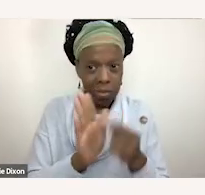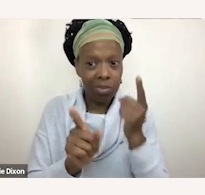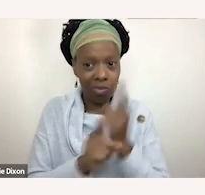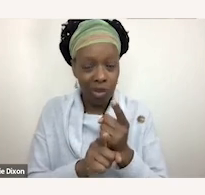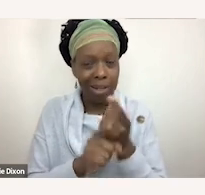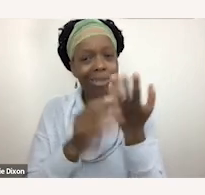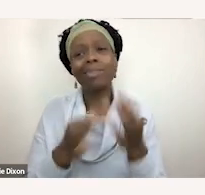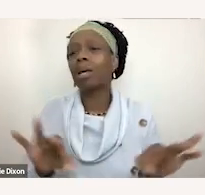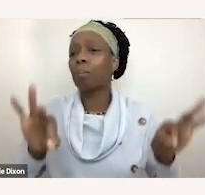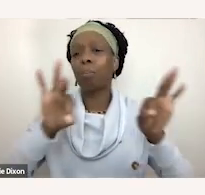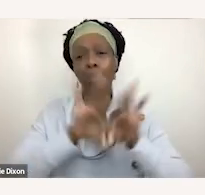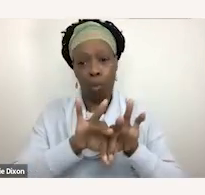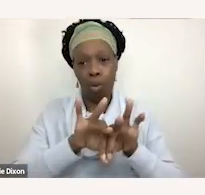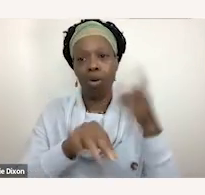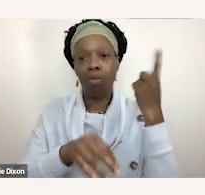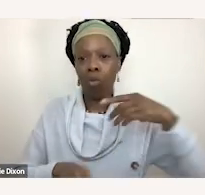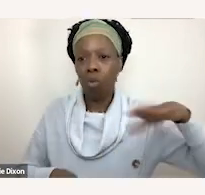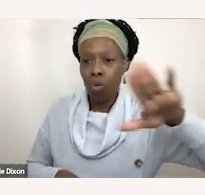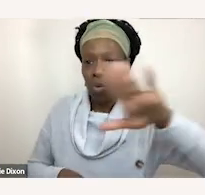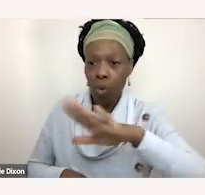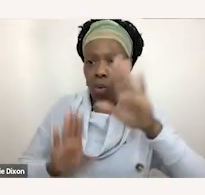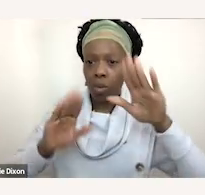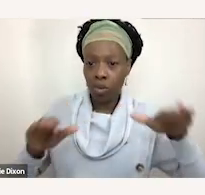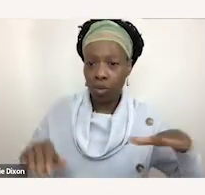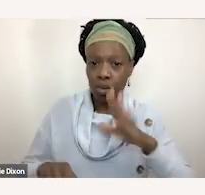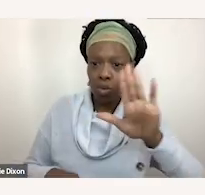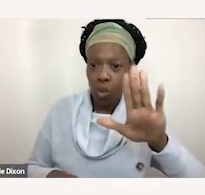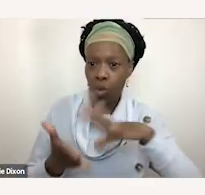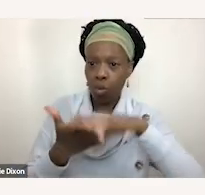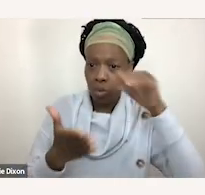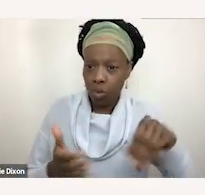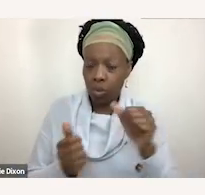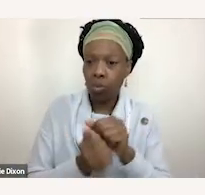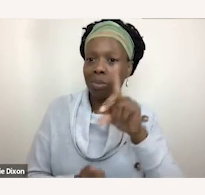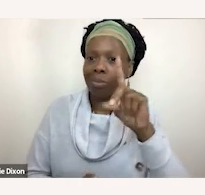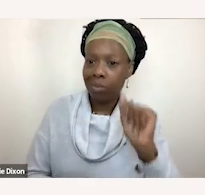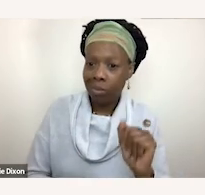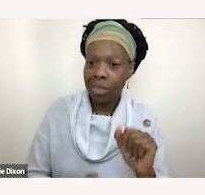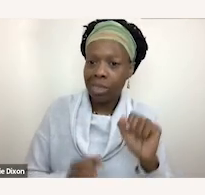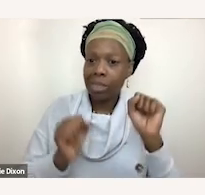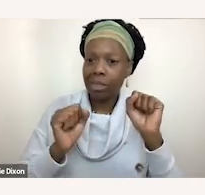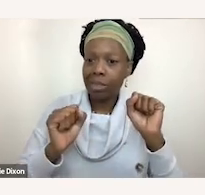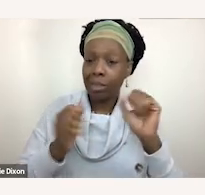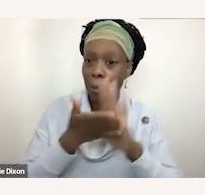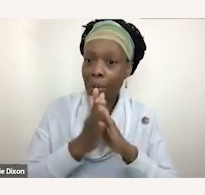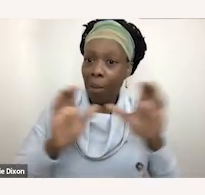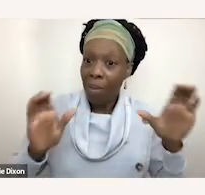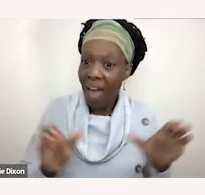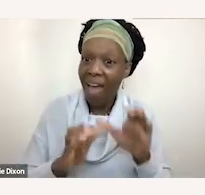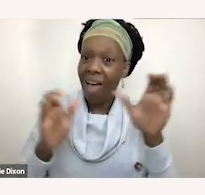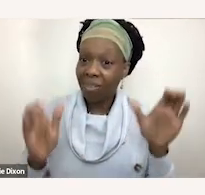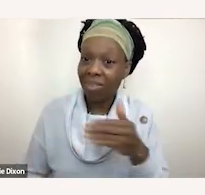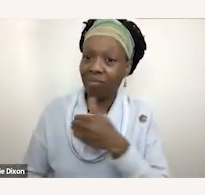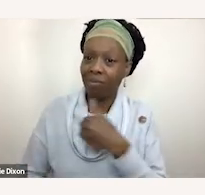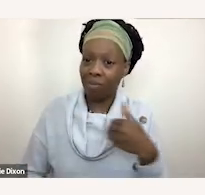for your children and your students with disabilities to like be active members of